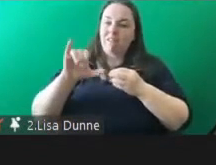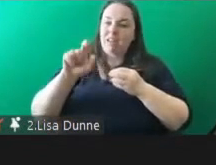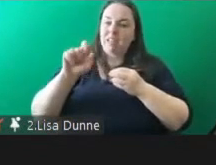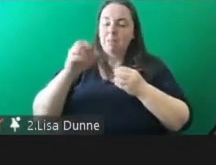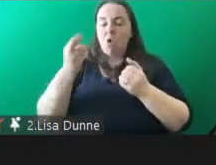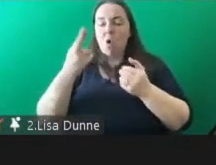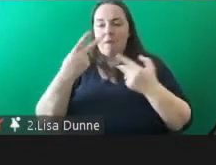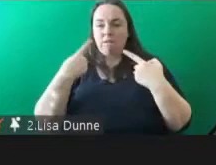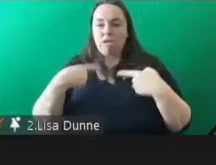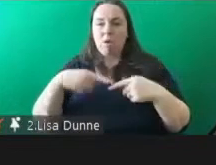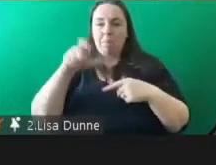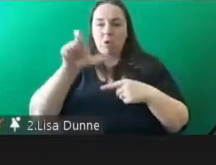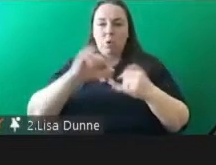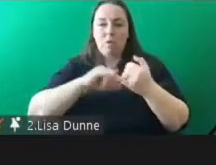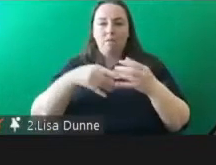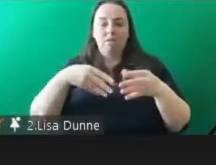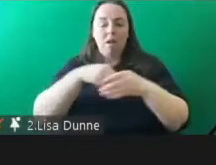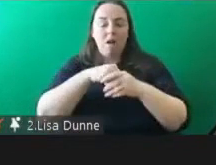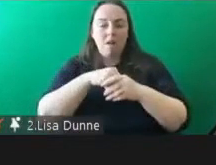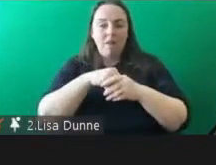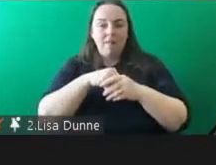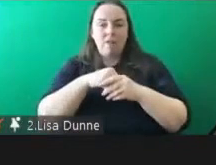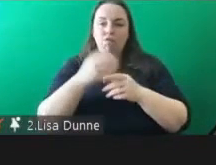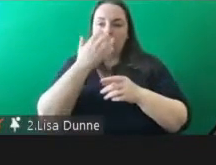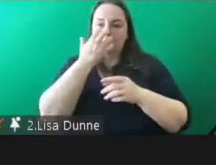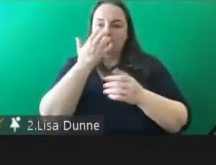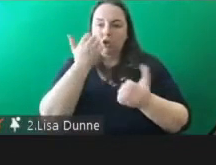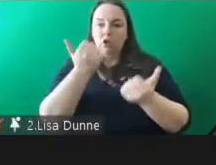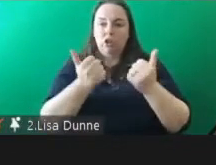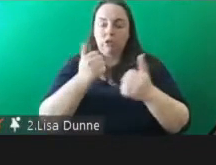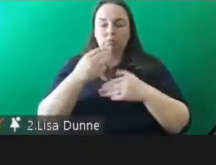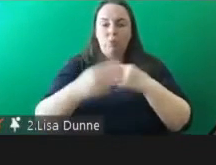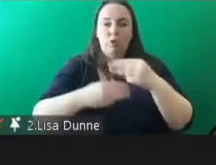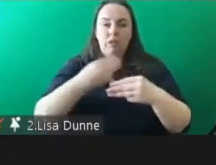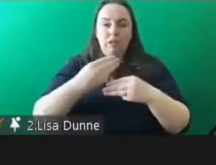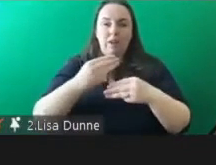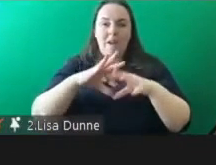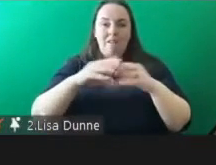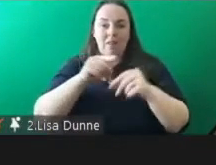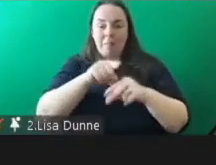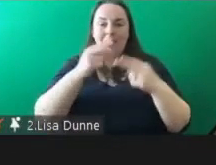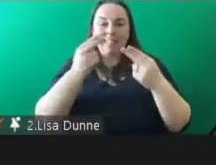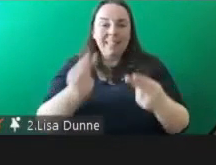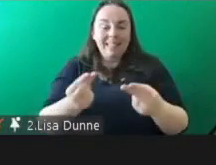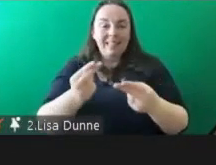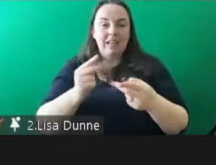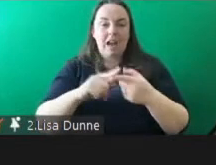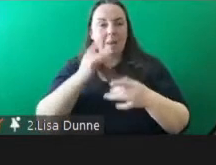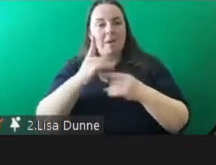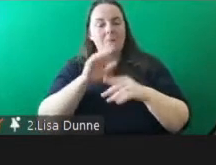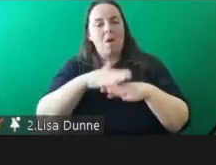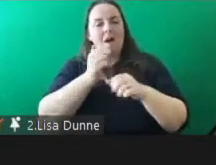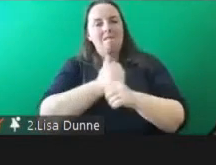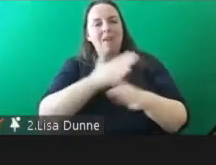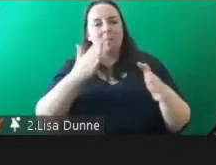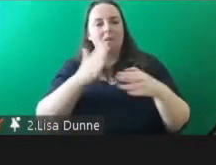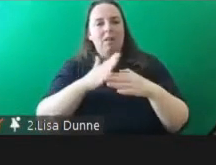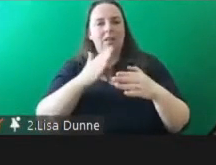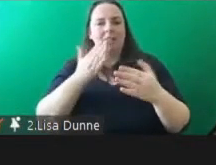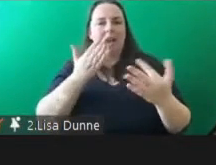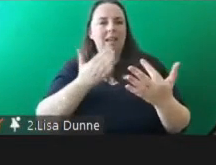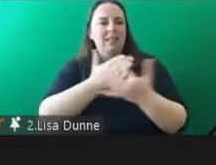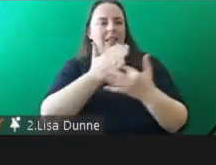person involved in in a criminal justice process would need and making that available in accessible format